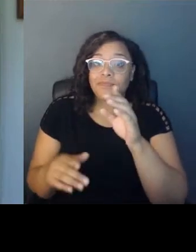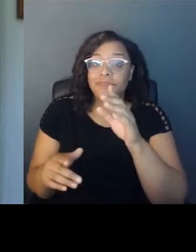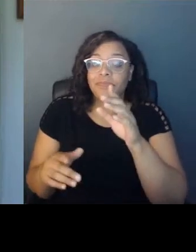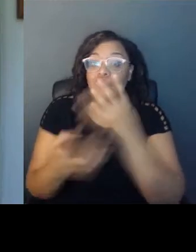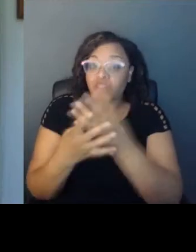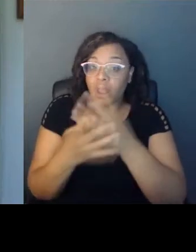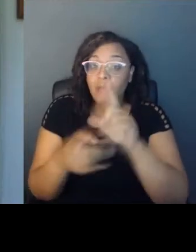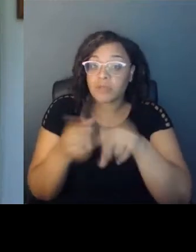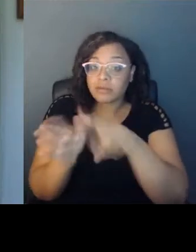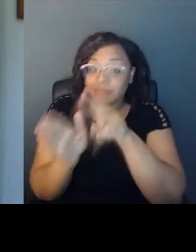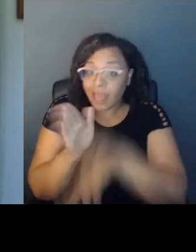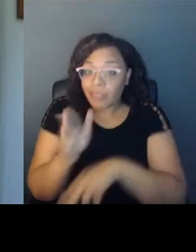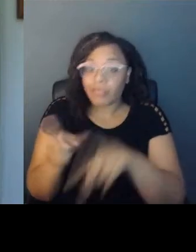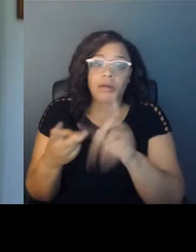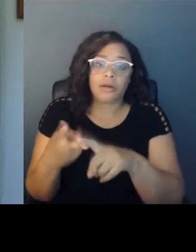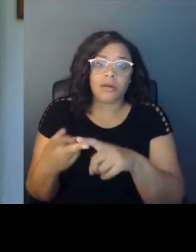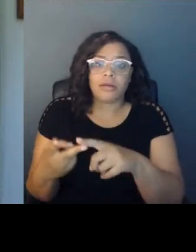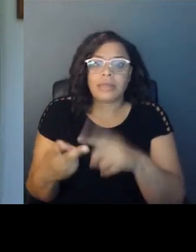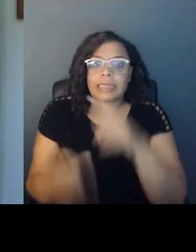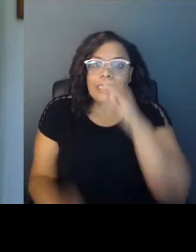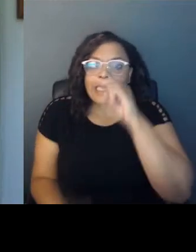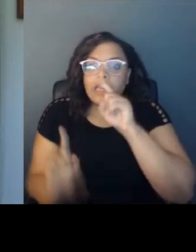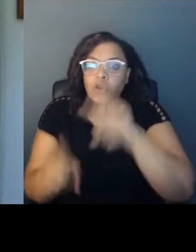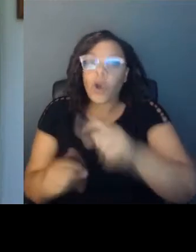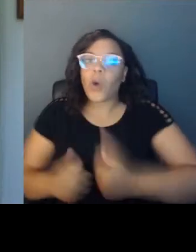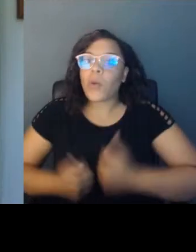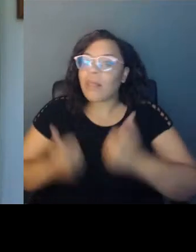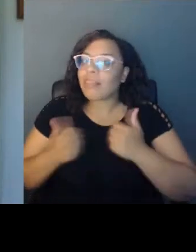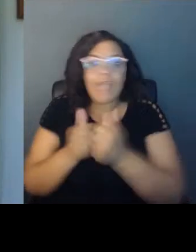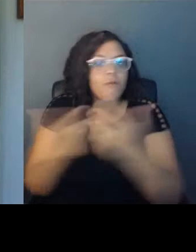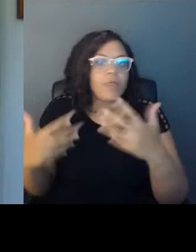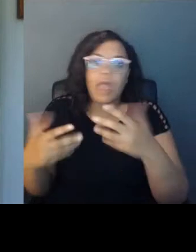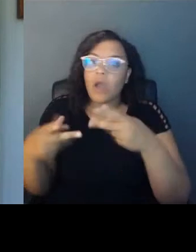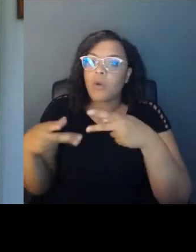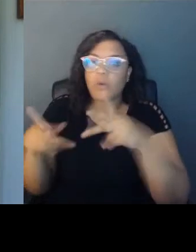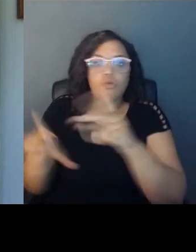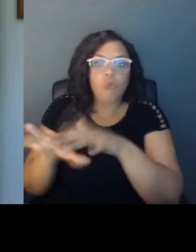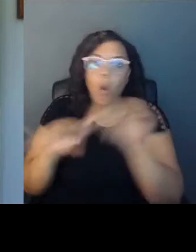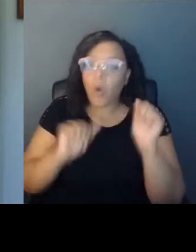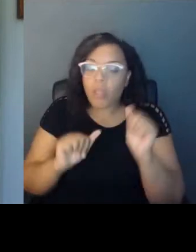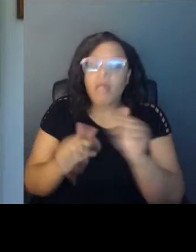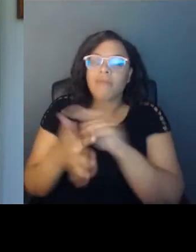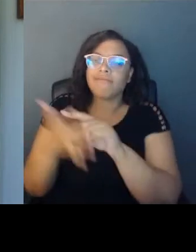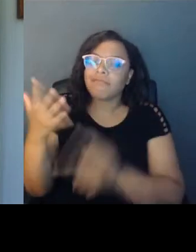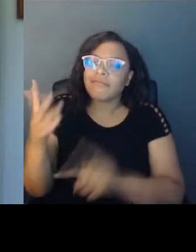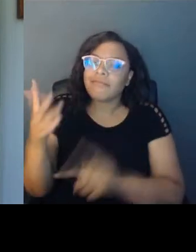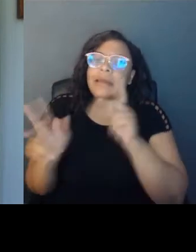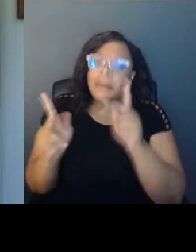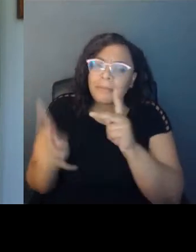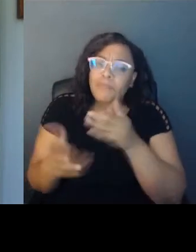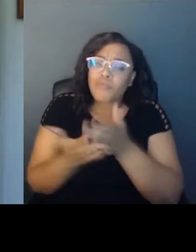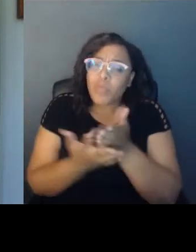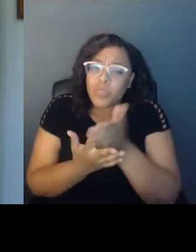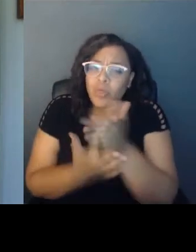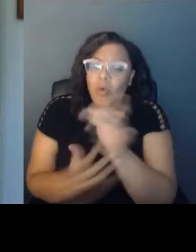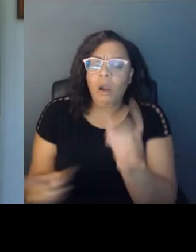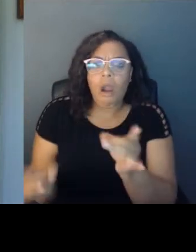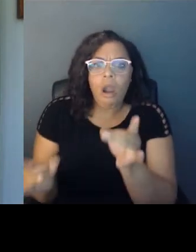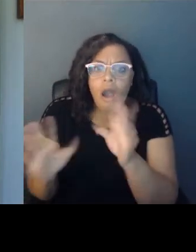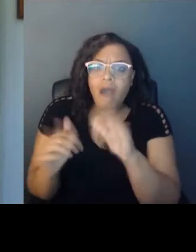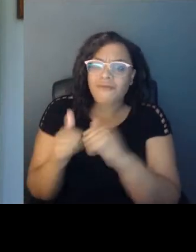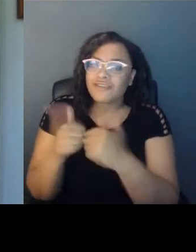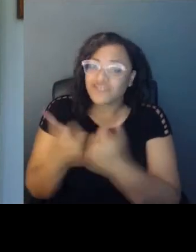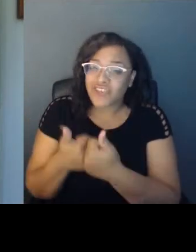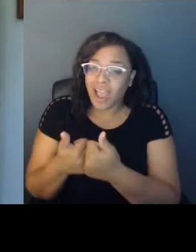And you see people kind of going through the absolute most difficult challenges that you can imagine.